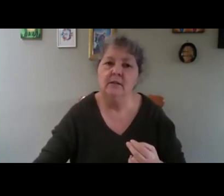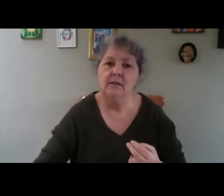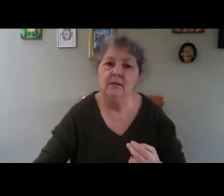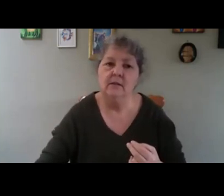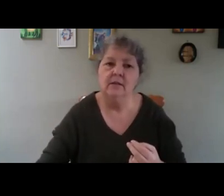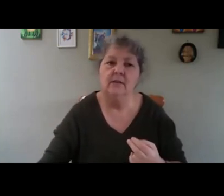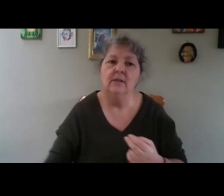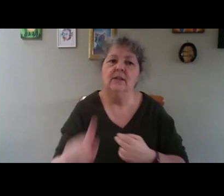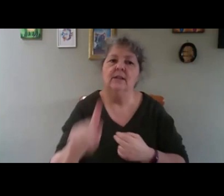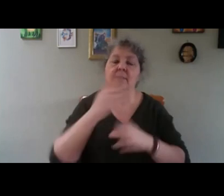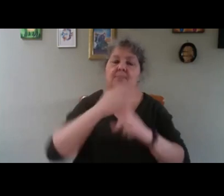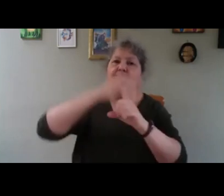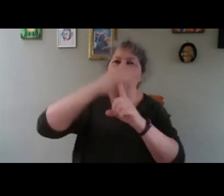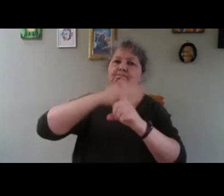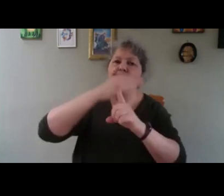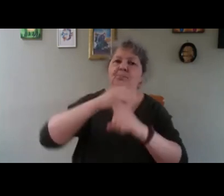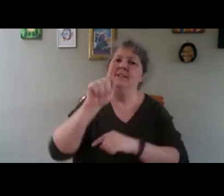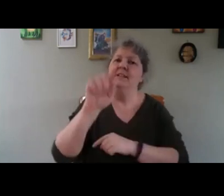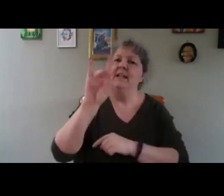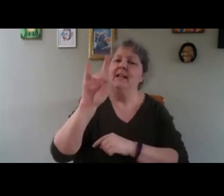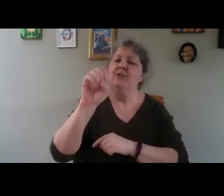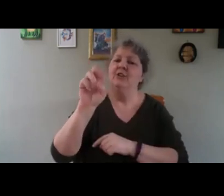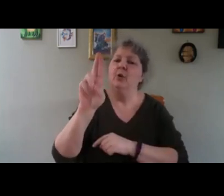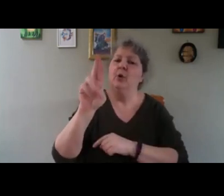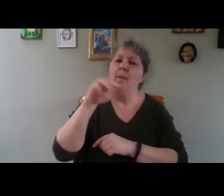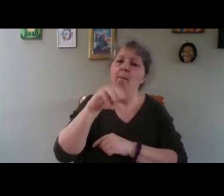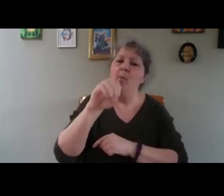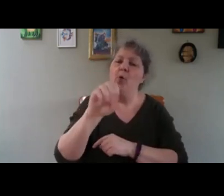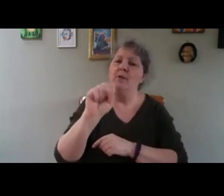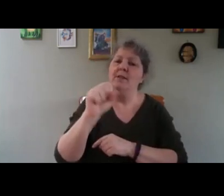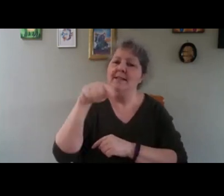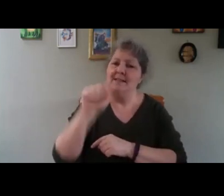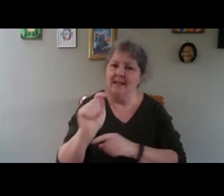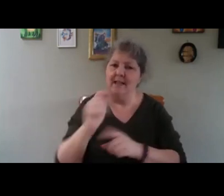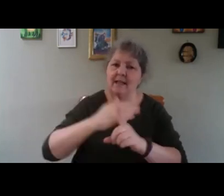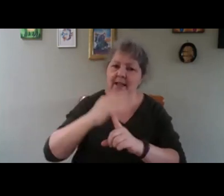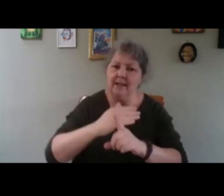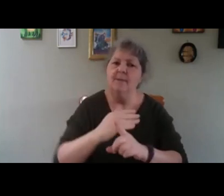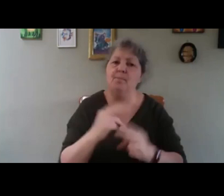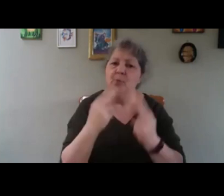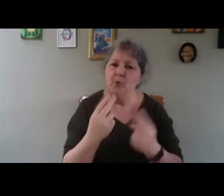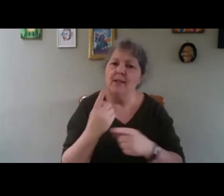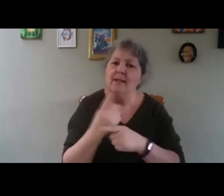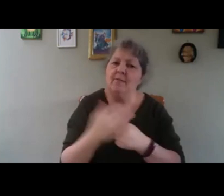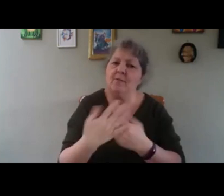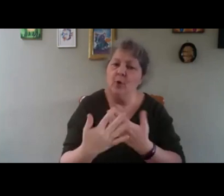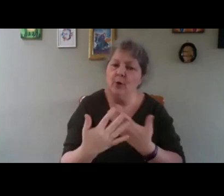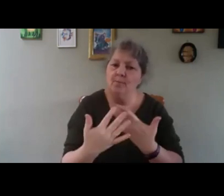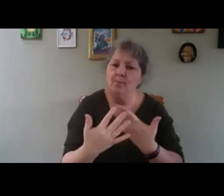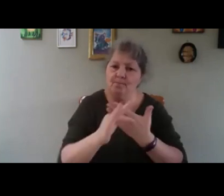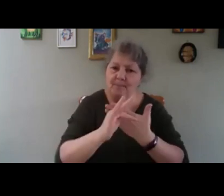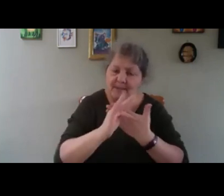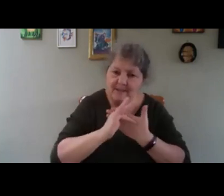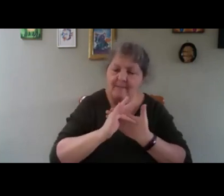25 degrees, it will stop, and then you don't, you save energy. They last seven